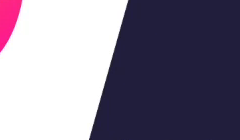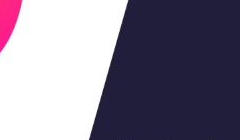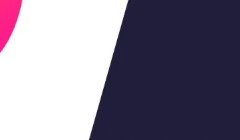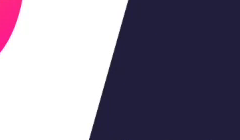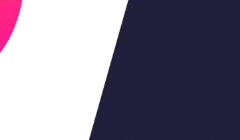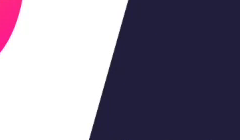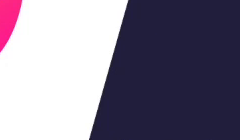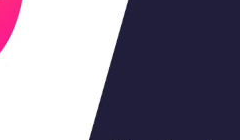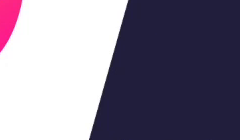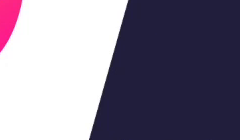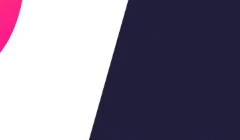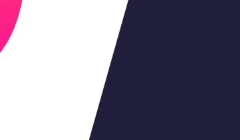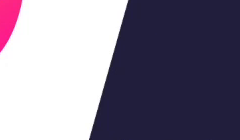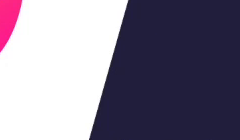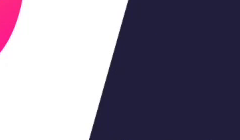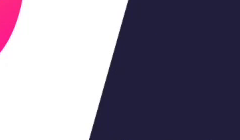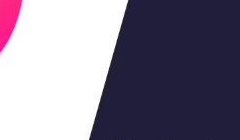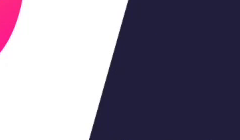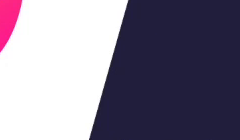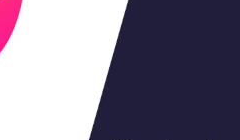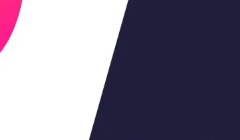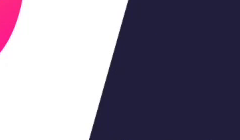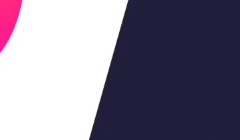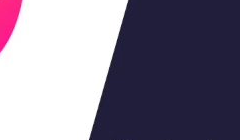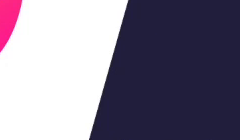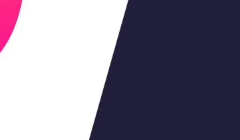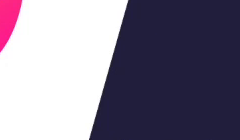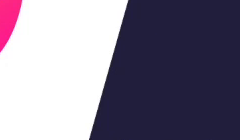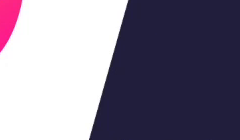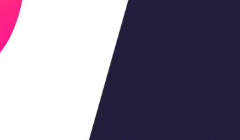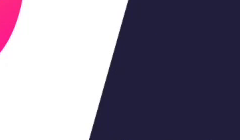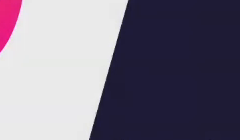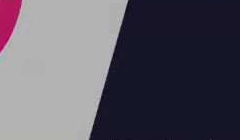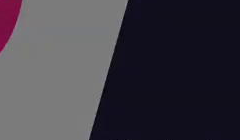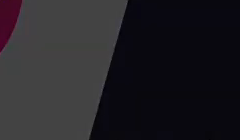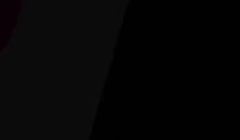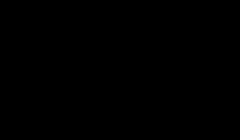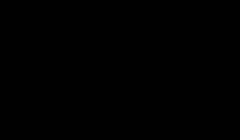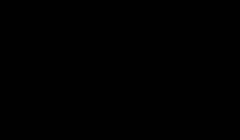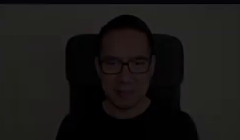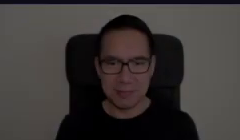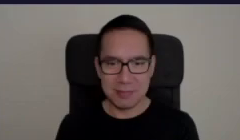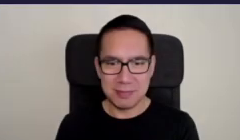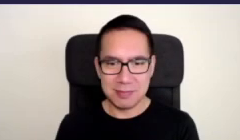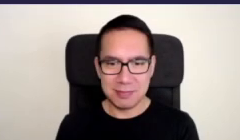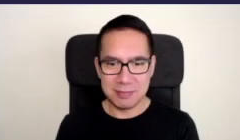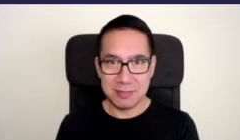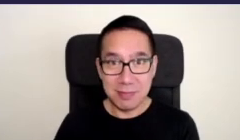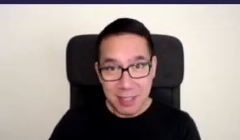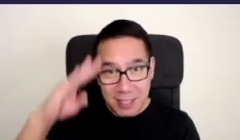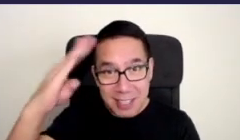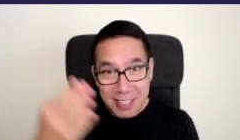purpose matters conference logos belonging matters and talks that matter.net hello